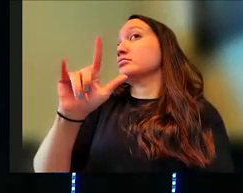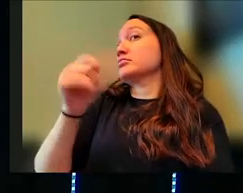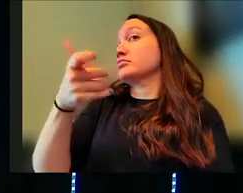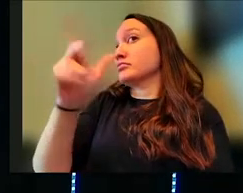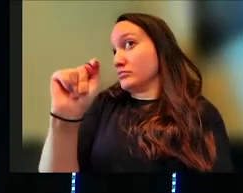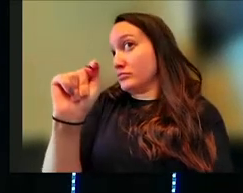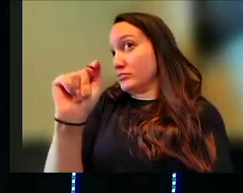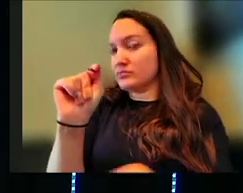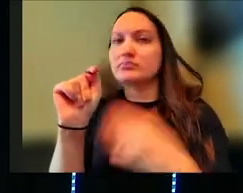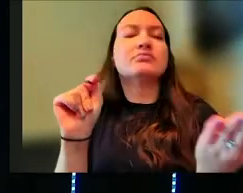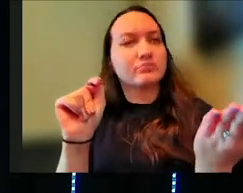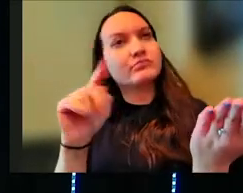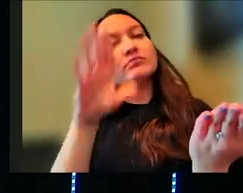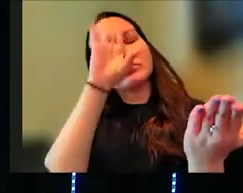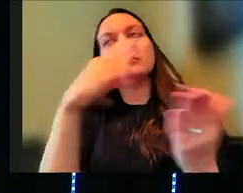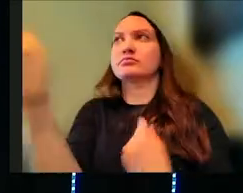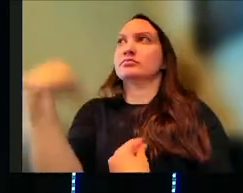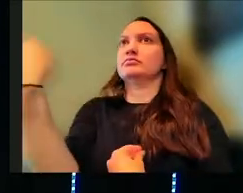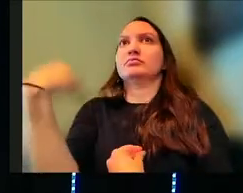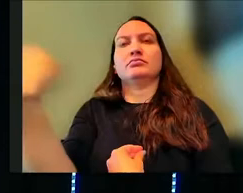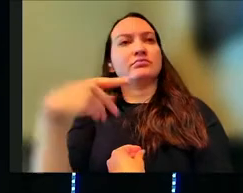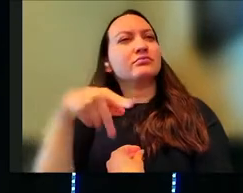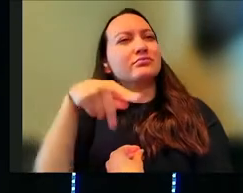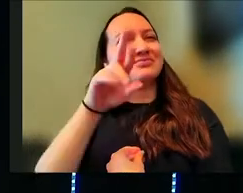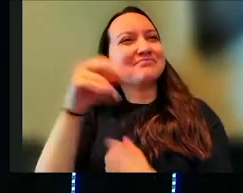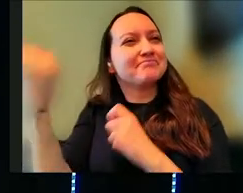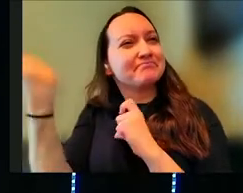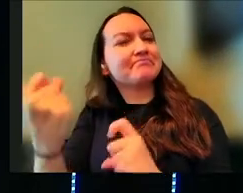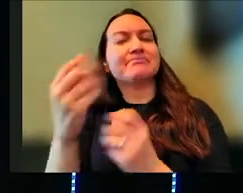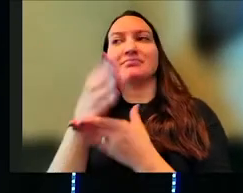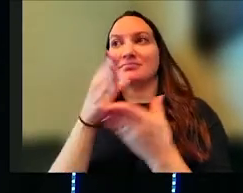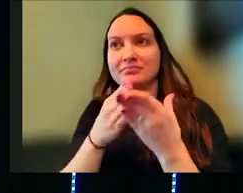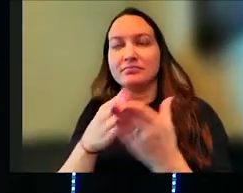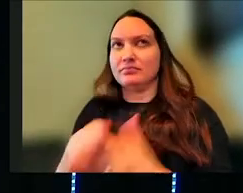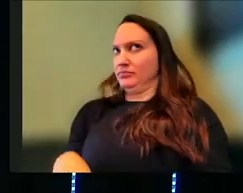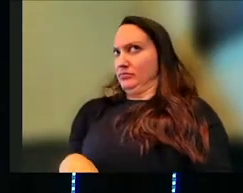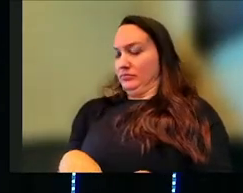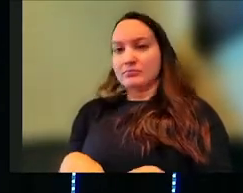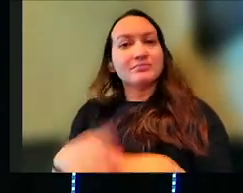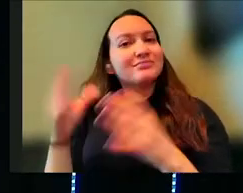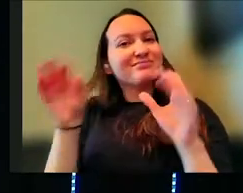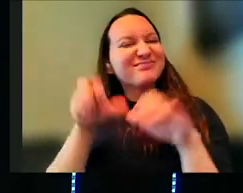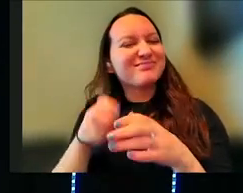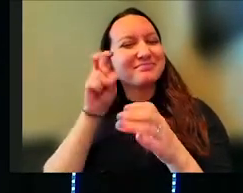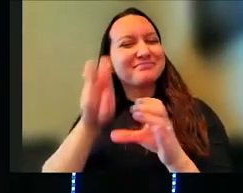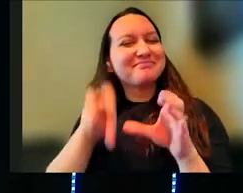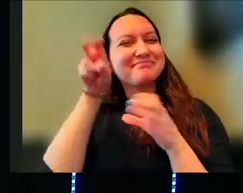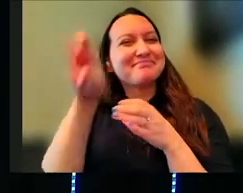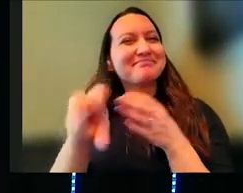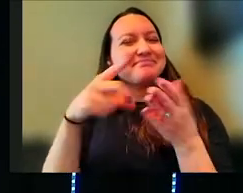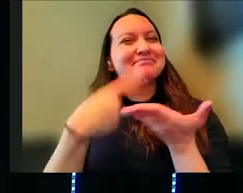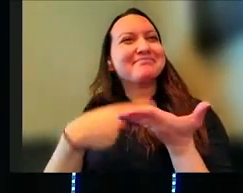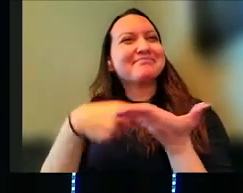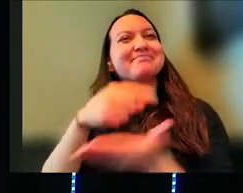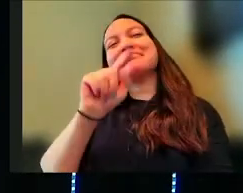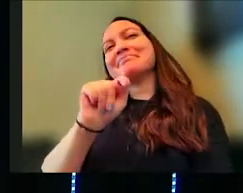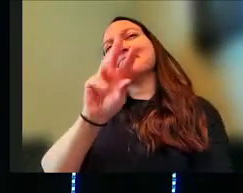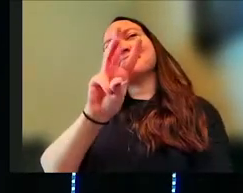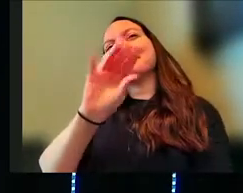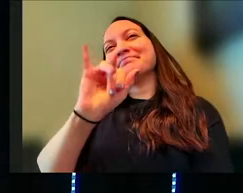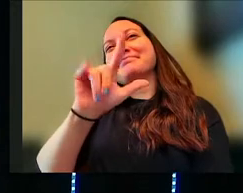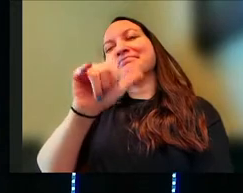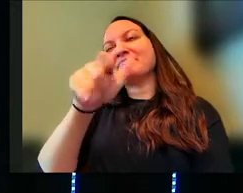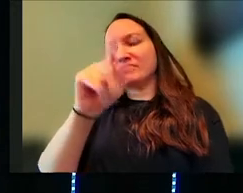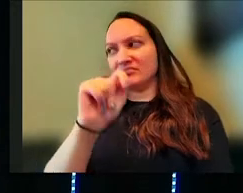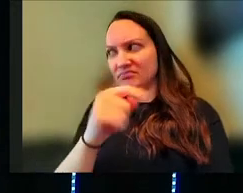Come on, y'all are talking about, yes, profound, you know what saying? Come on, some of you guys. So we're going to jump in by talking about Twilight. Some of guys are like, what is